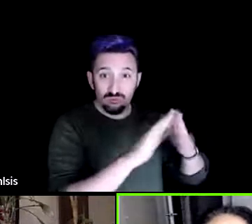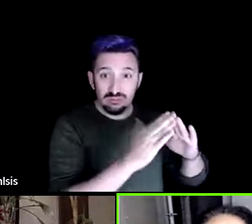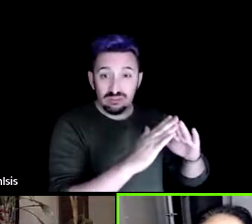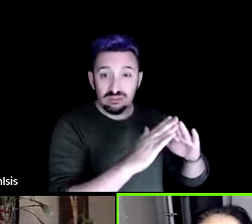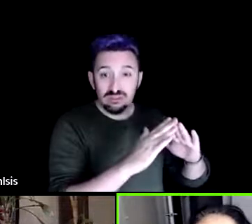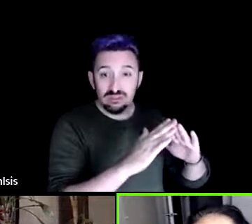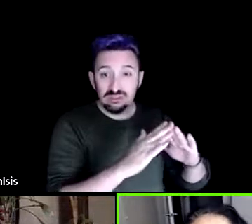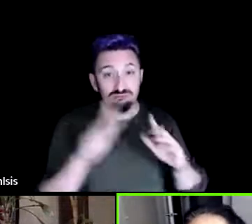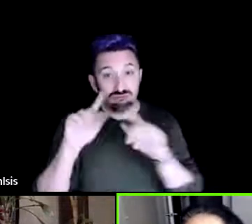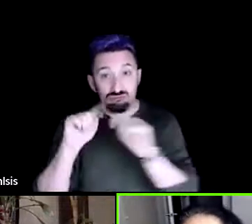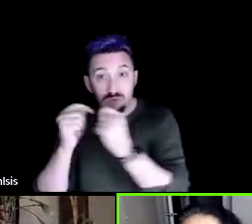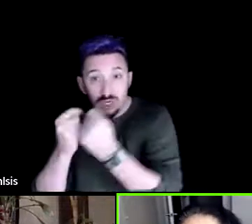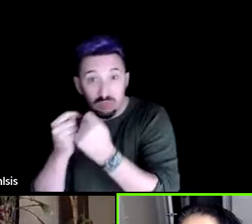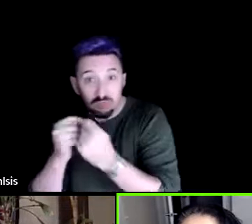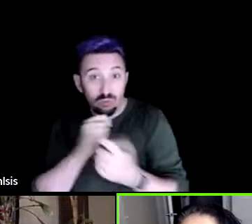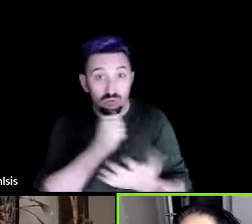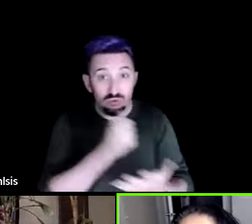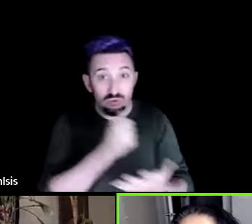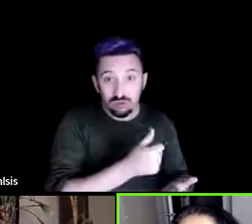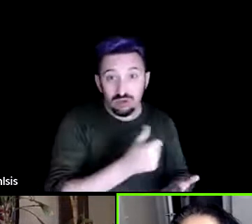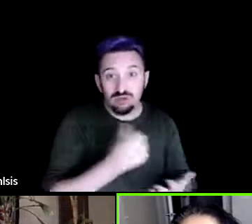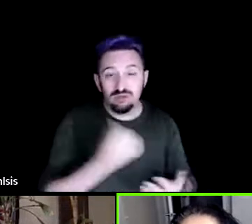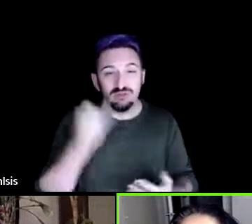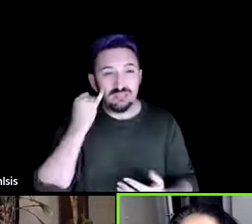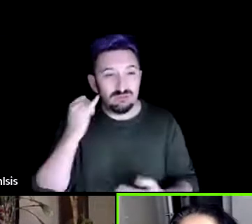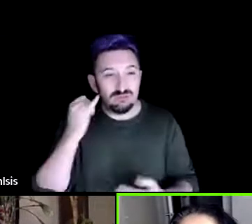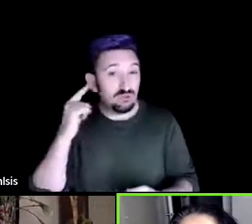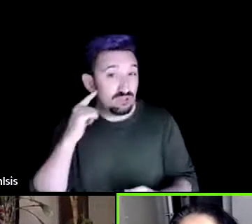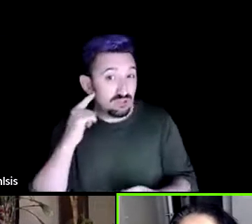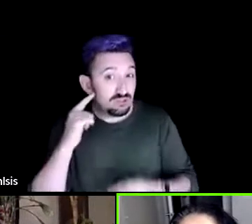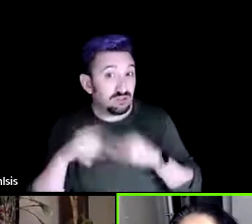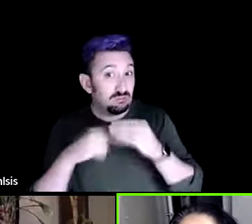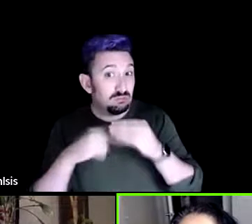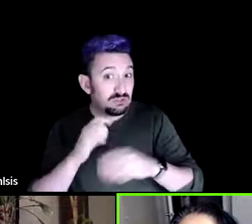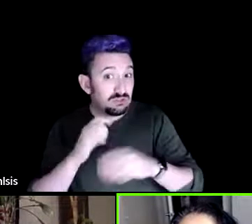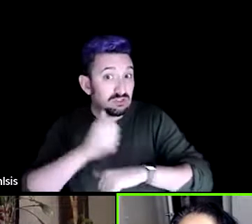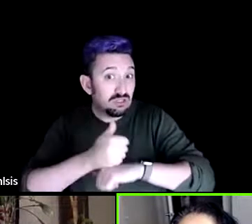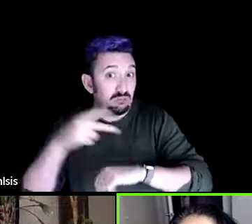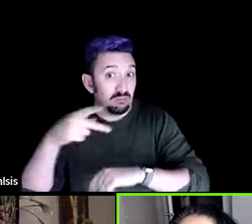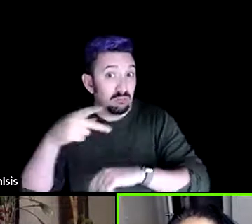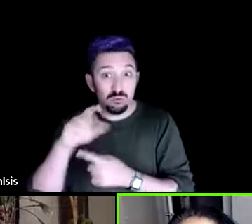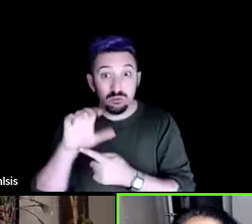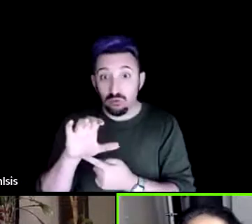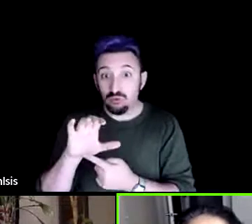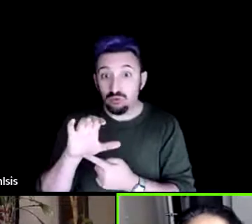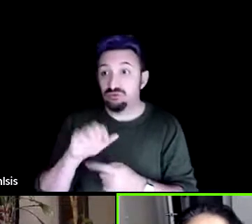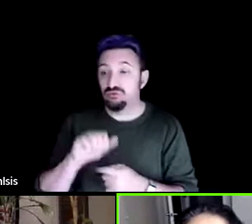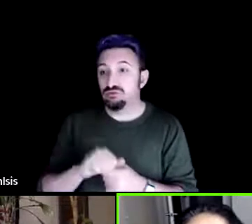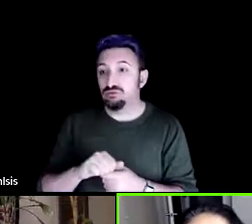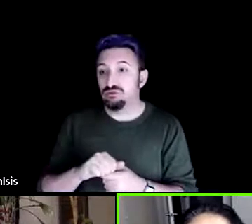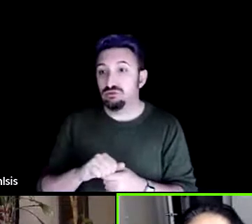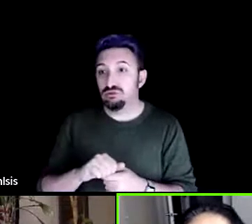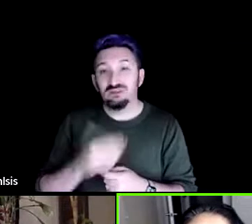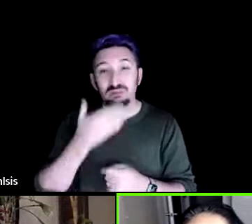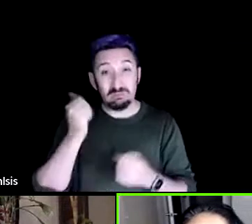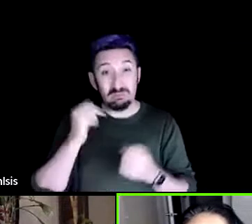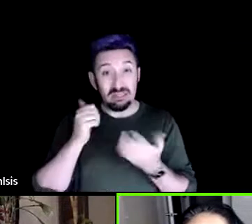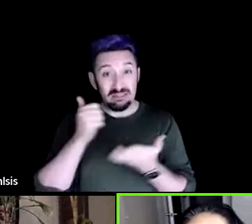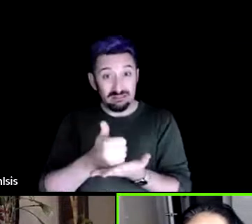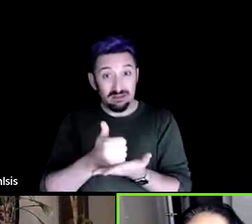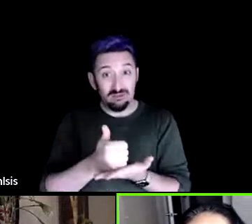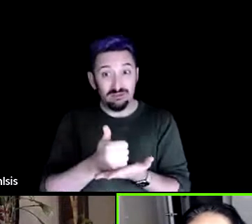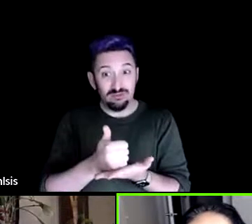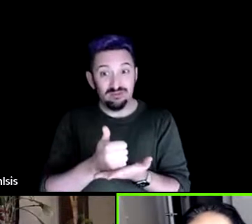on a permaculture project some of the best uh help that i've gotten has been